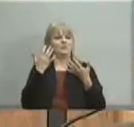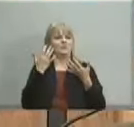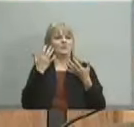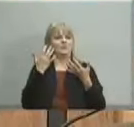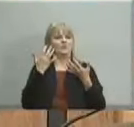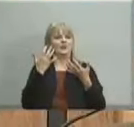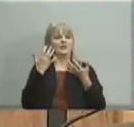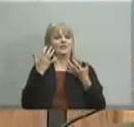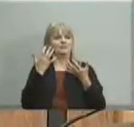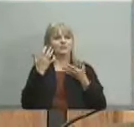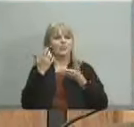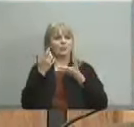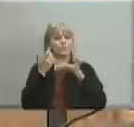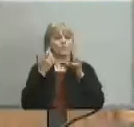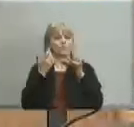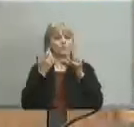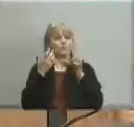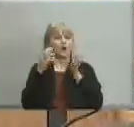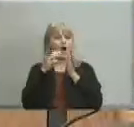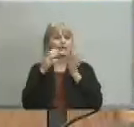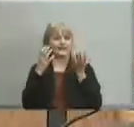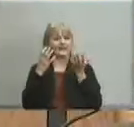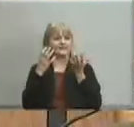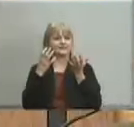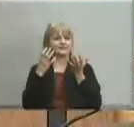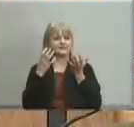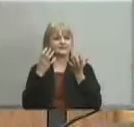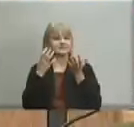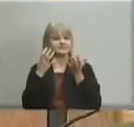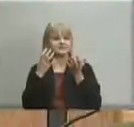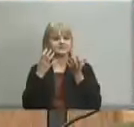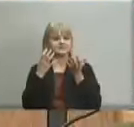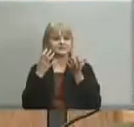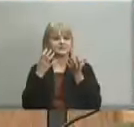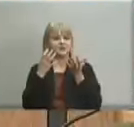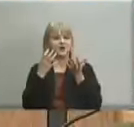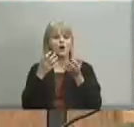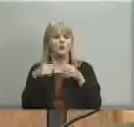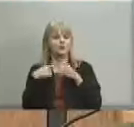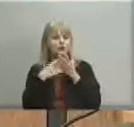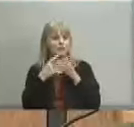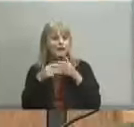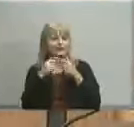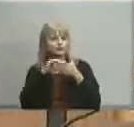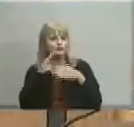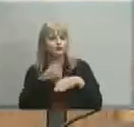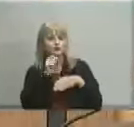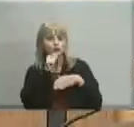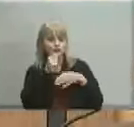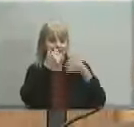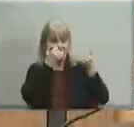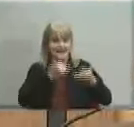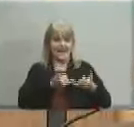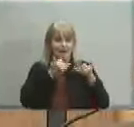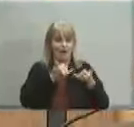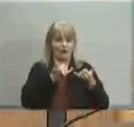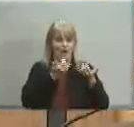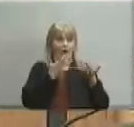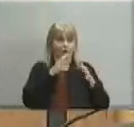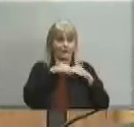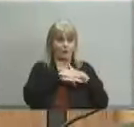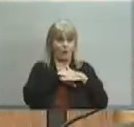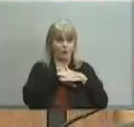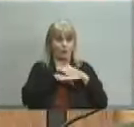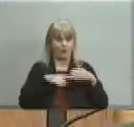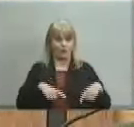wrong but um when you describe the student data you're talking about the students currently enrolled in jcps who are who